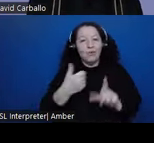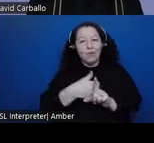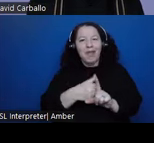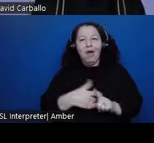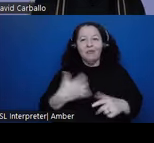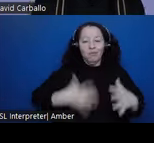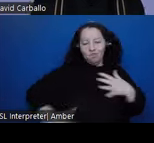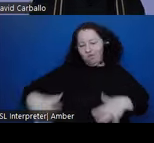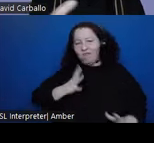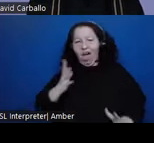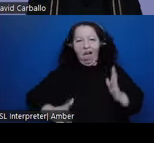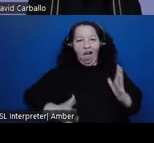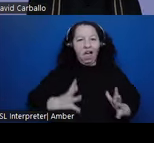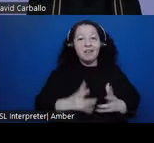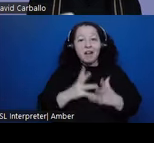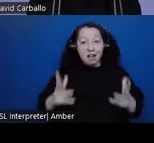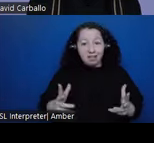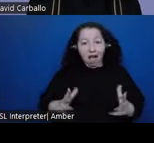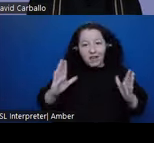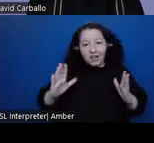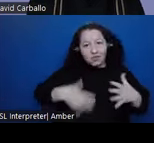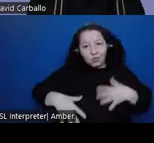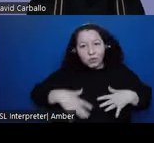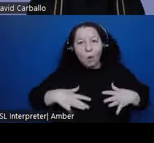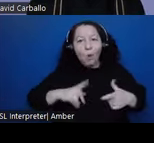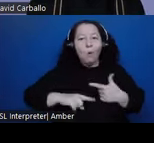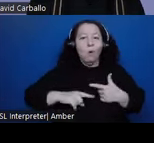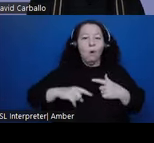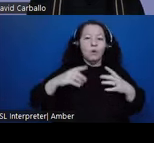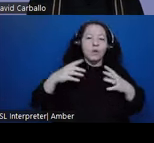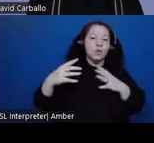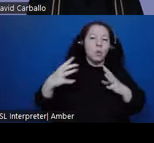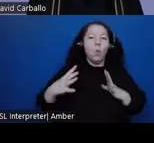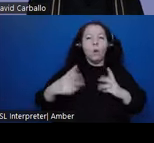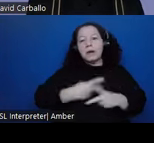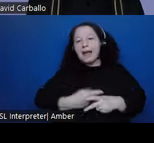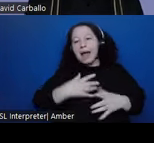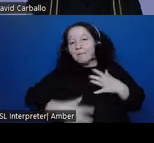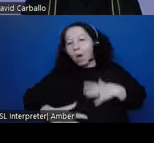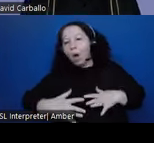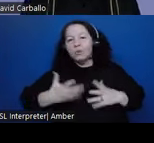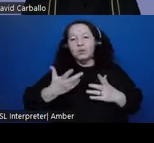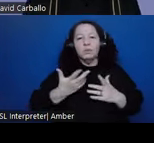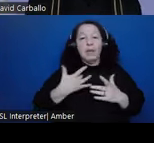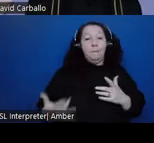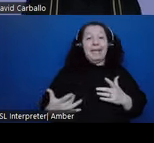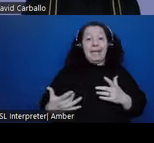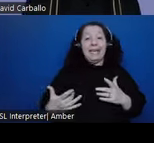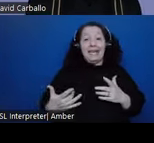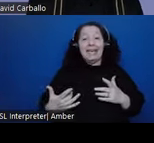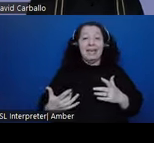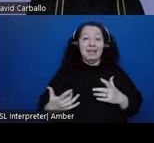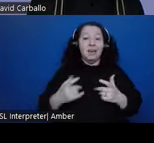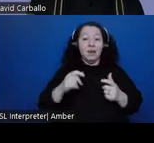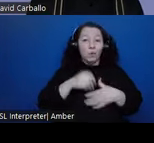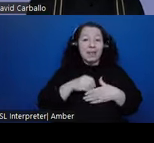are. There's a lot of attention to the garments they were wearing, the warrior costumes, and they're usually depicted in the vanguard. They are leading